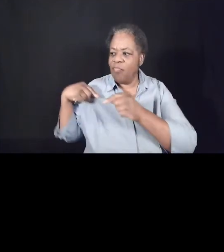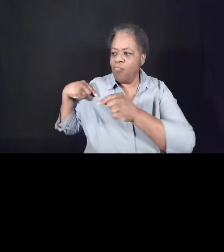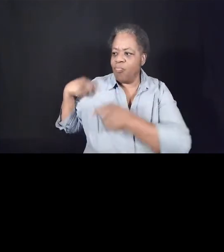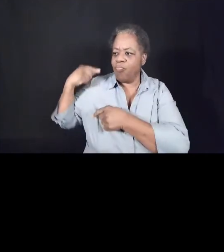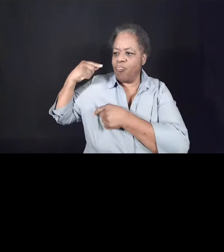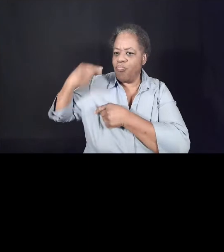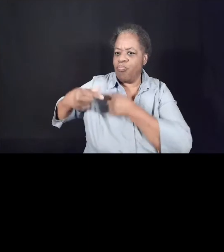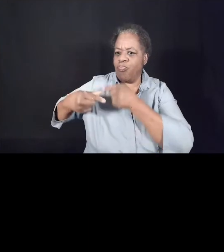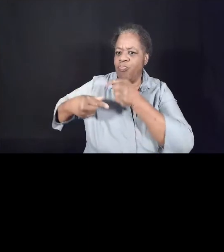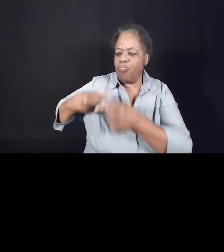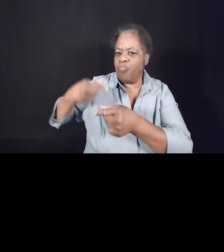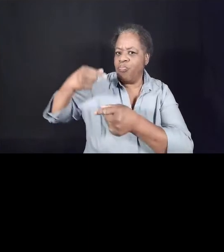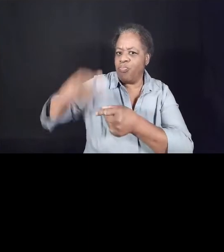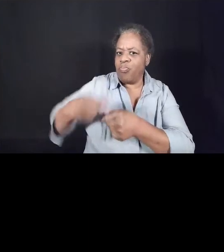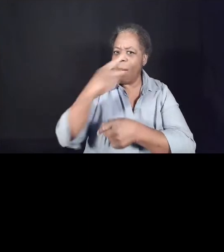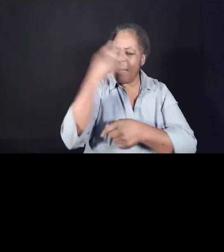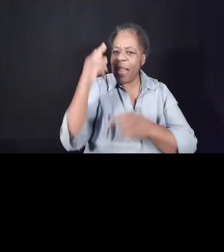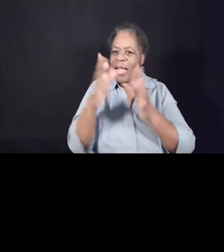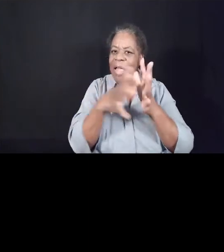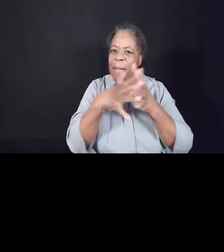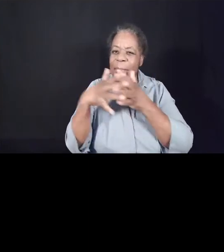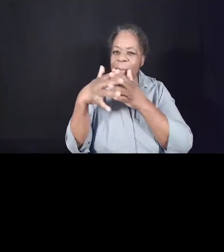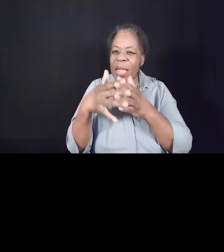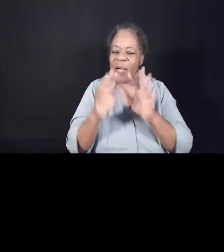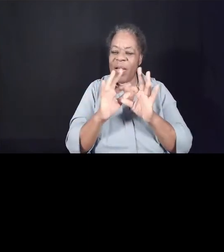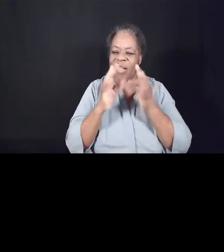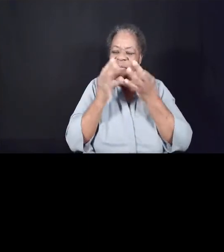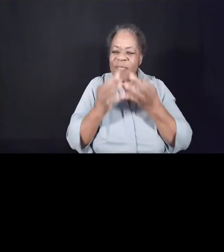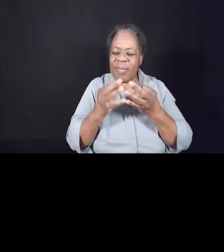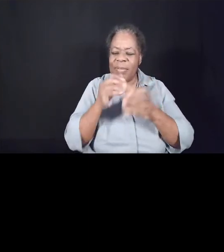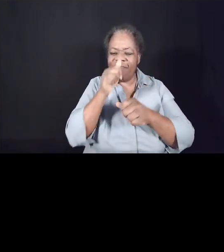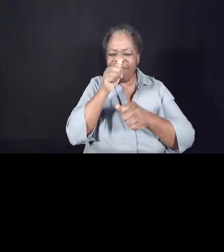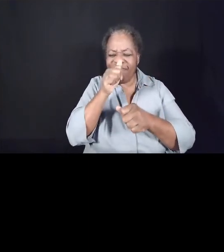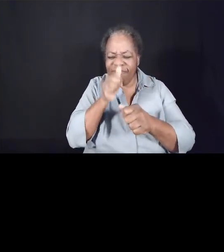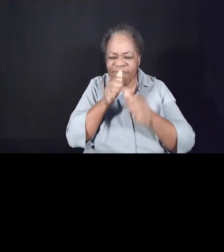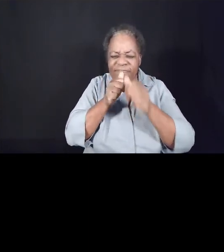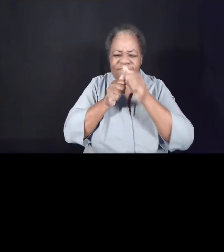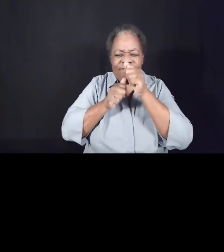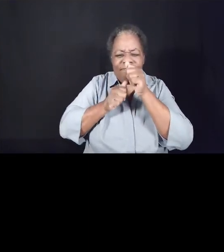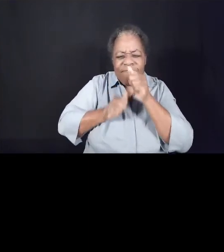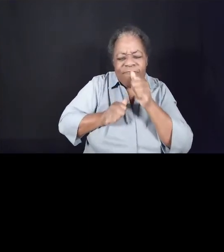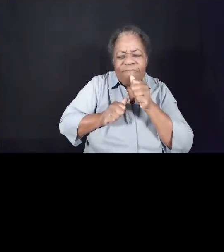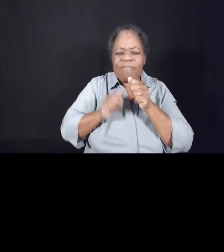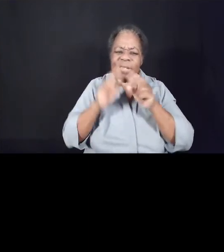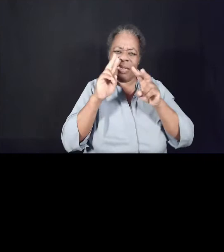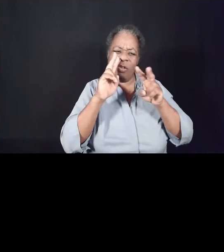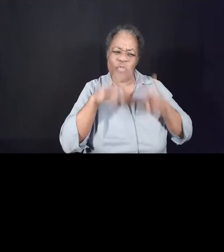families have suffered economic discrimination and disadvantage ever since.